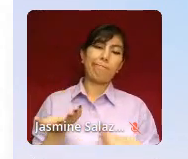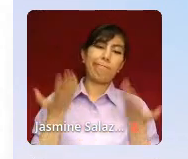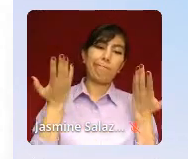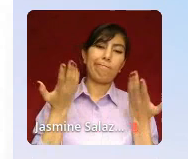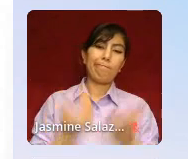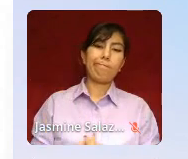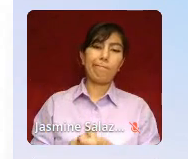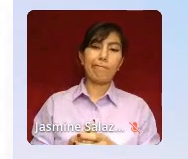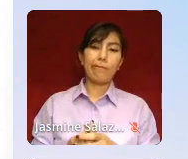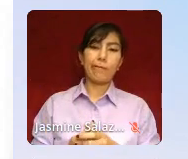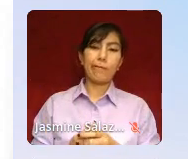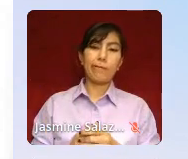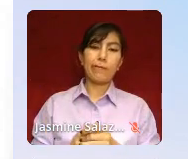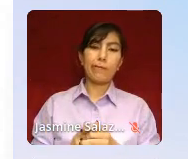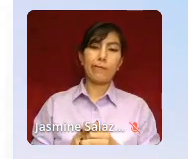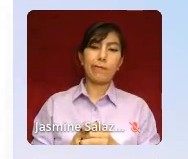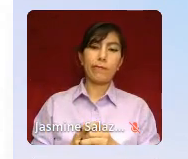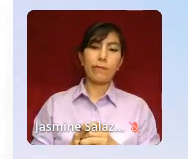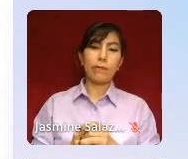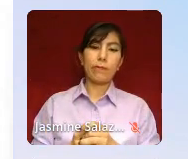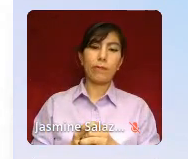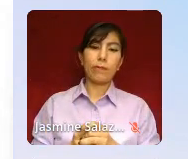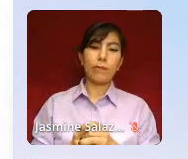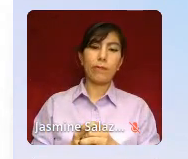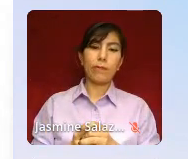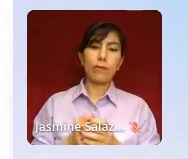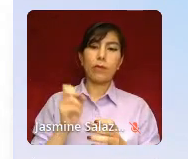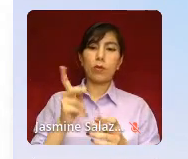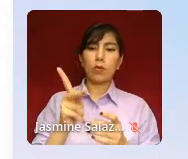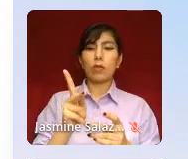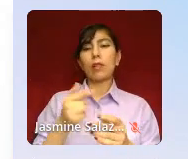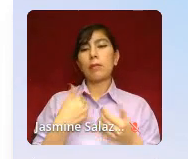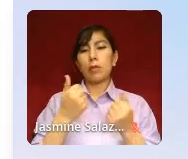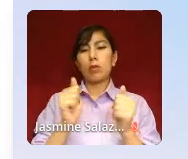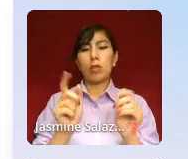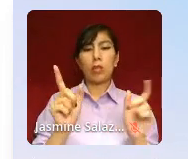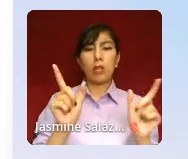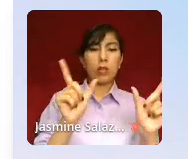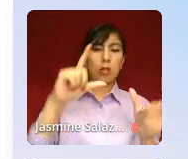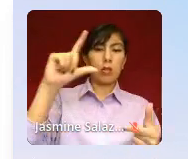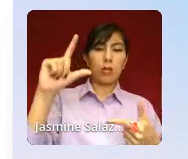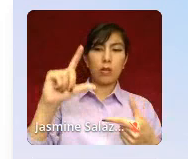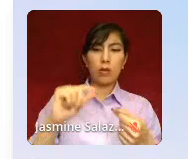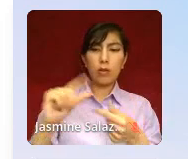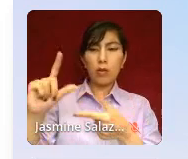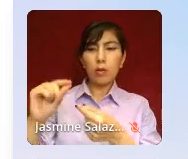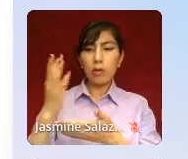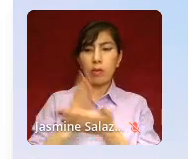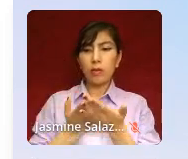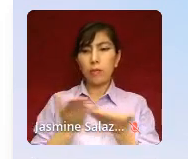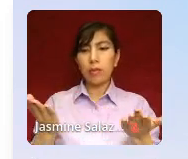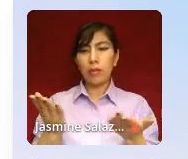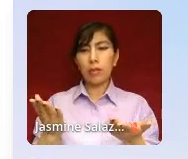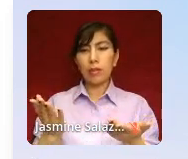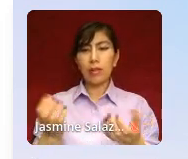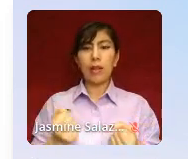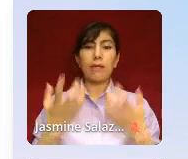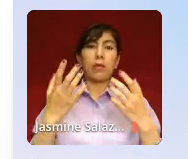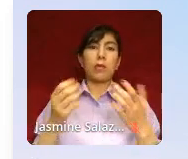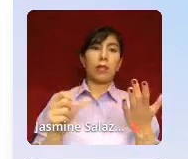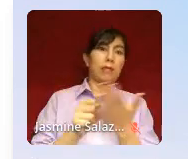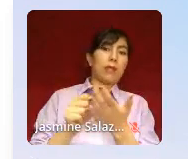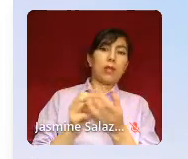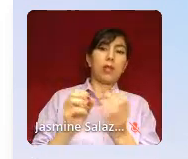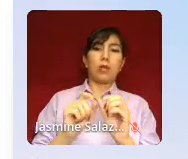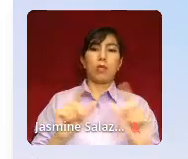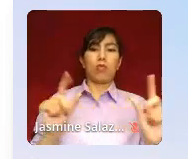Let's see. Let me close some things. Maybe it's because I have too many things open.